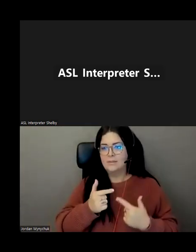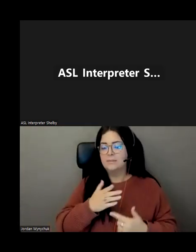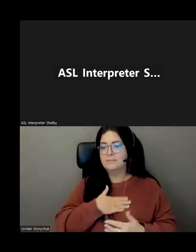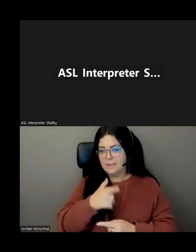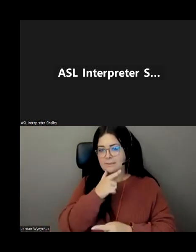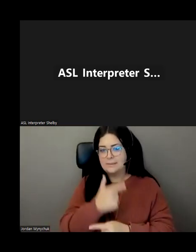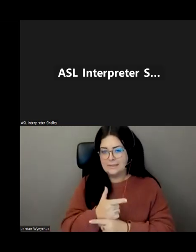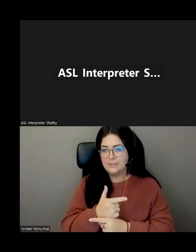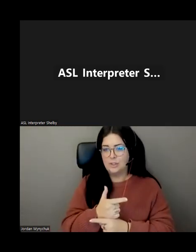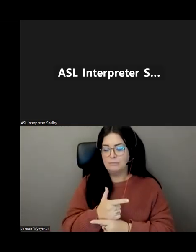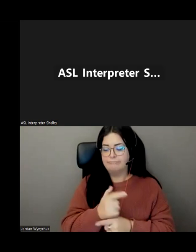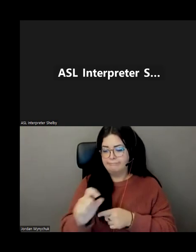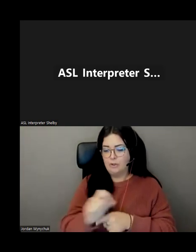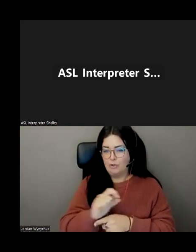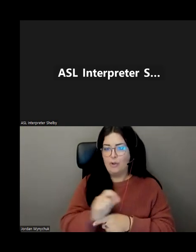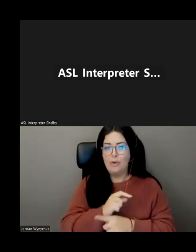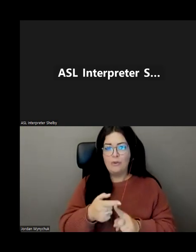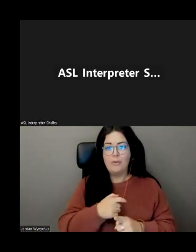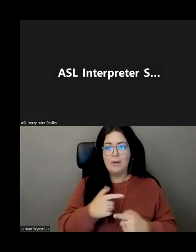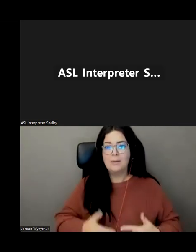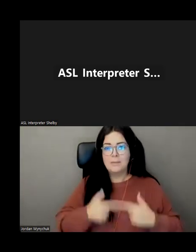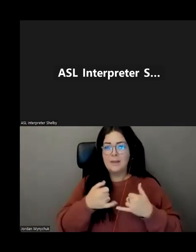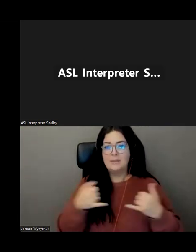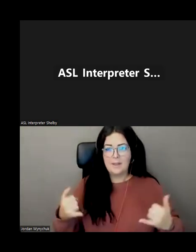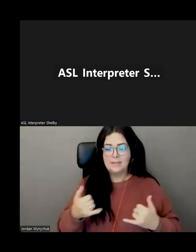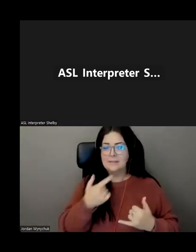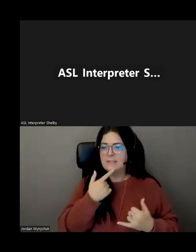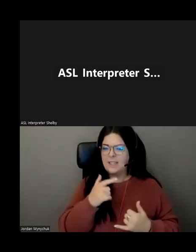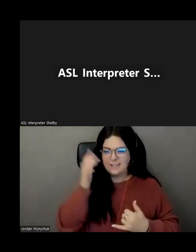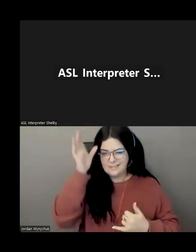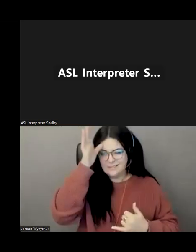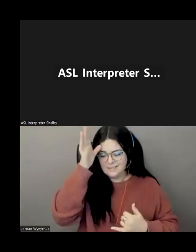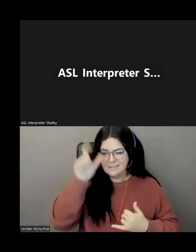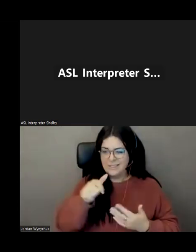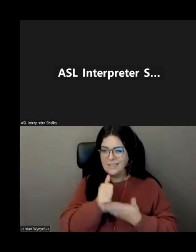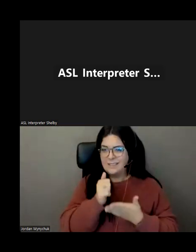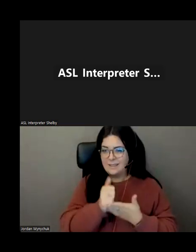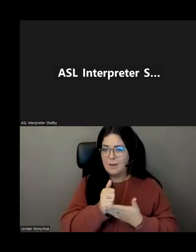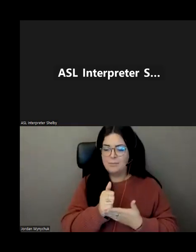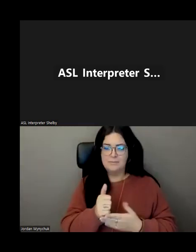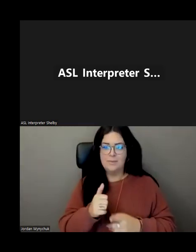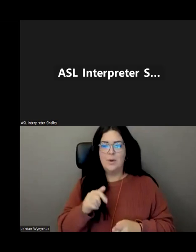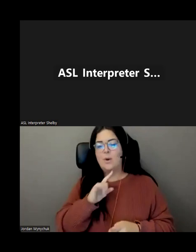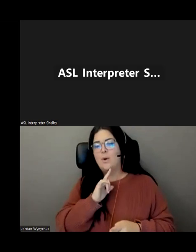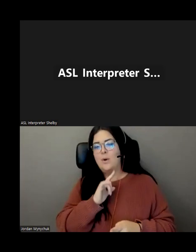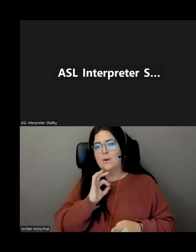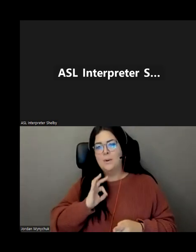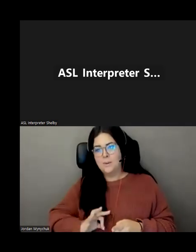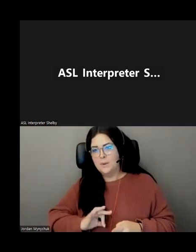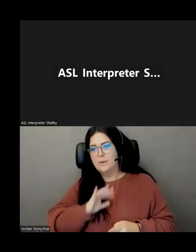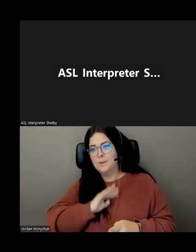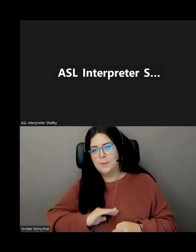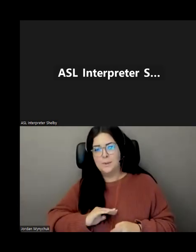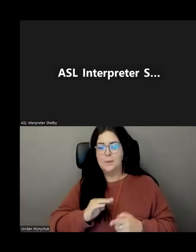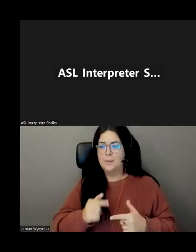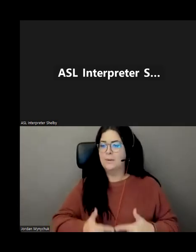calls um from lifeline and she was that needed help and she was glad uh that she was able to be there for him and get him some help